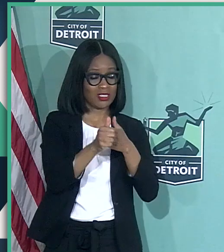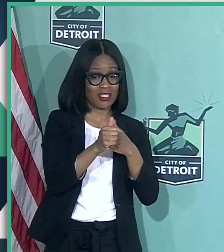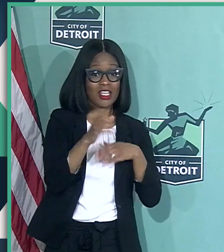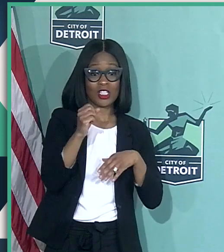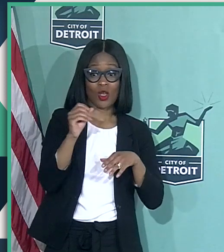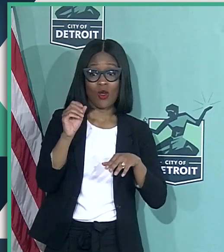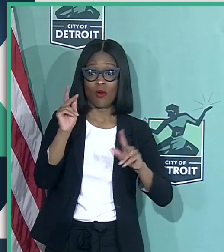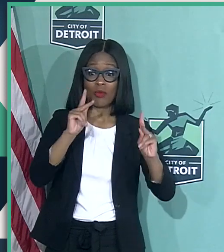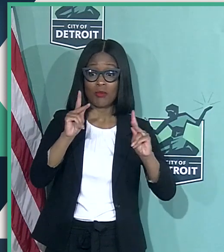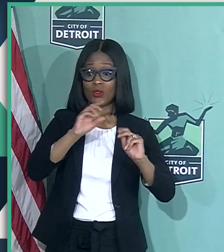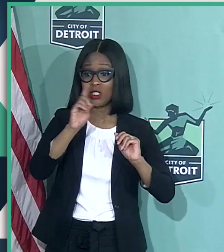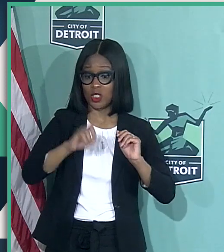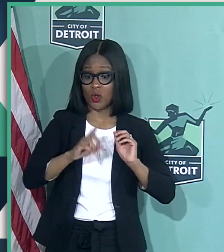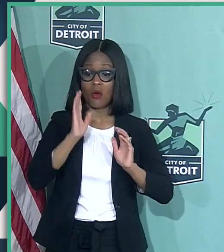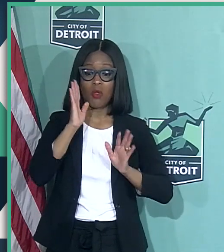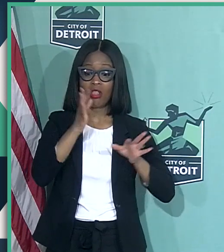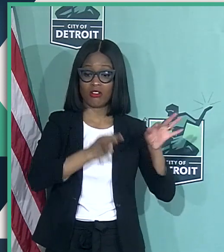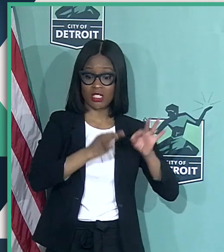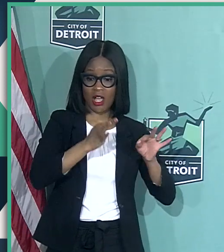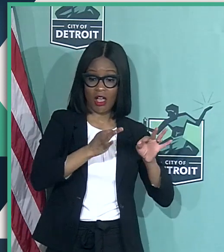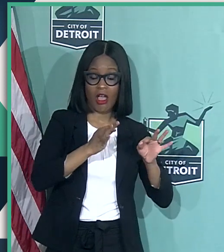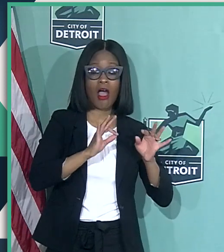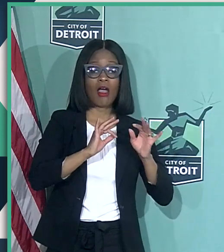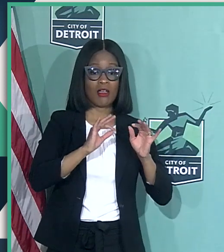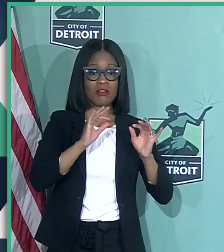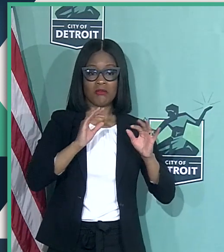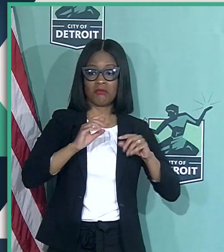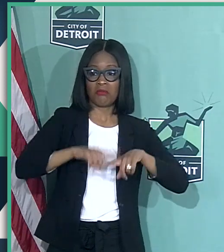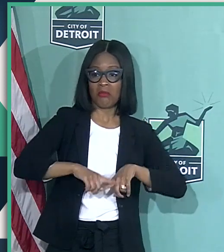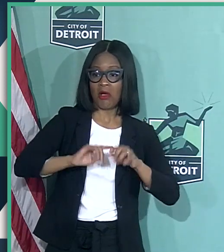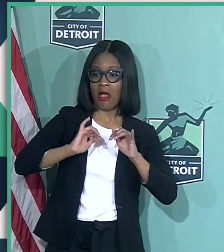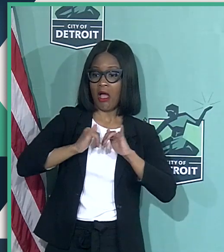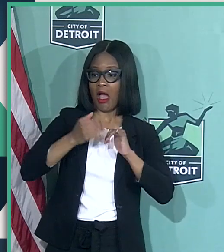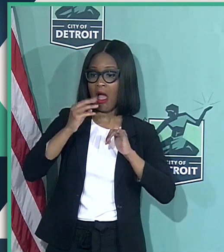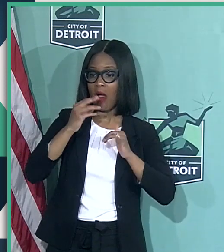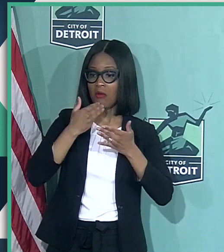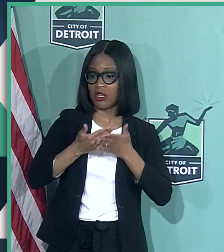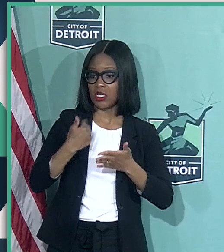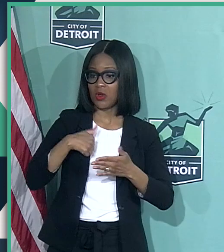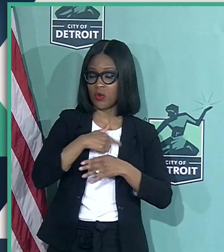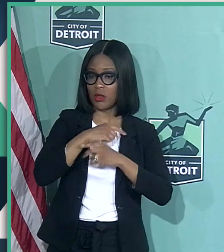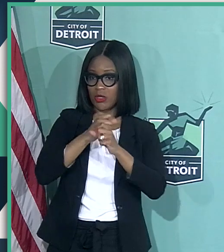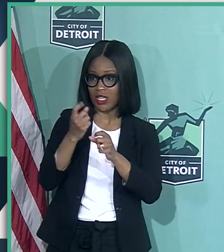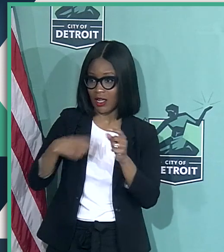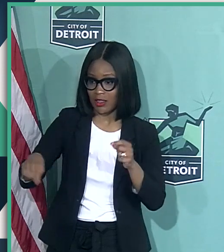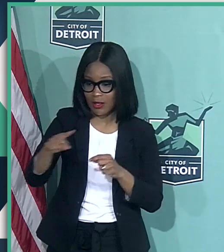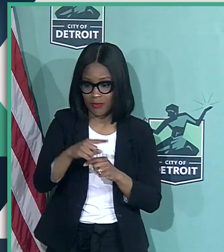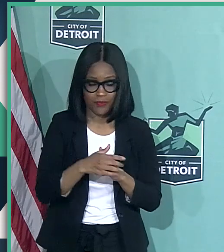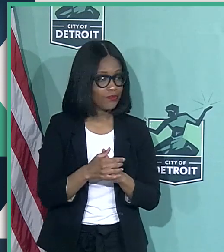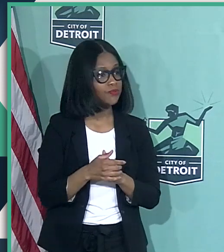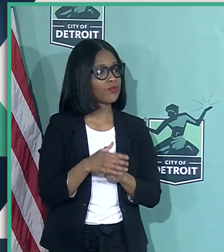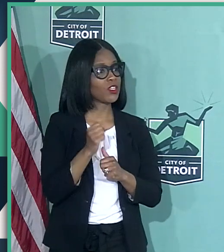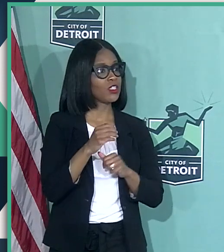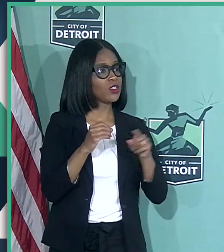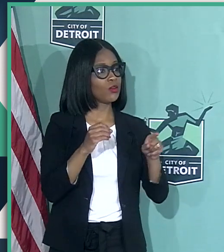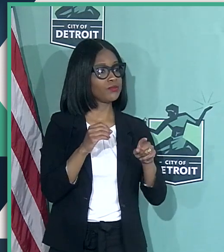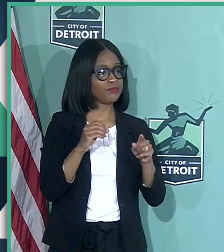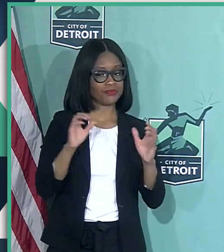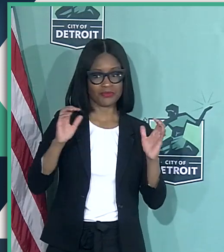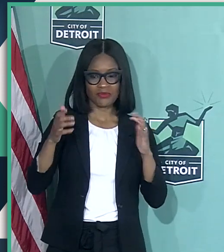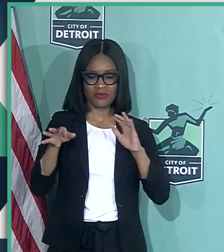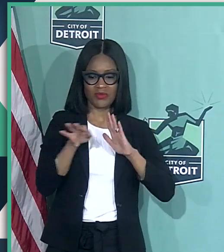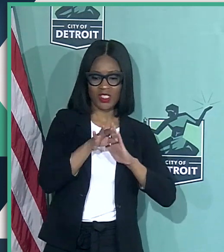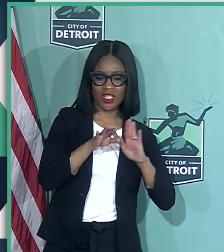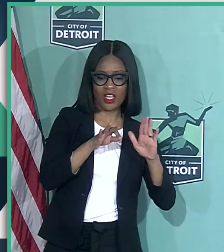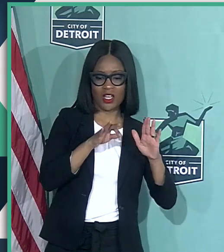will judge us based on how well we protect them from the coronavirus going forward. And does the designation, as opposed to making him a group